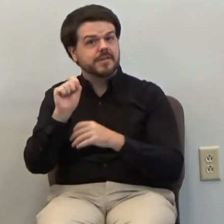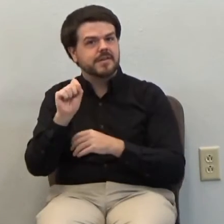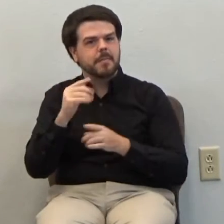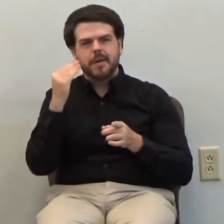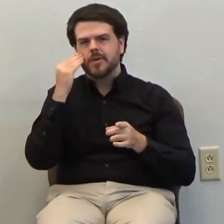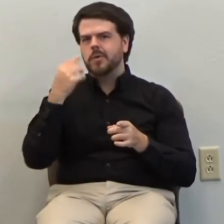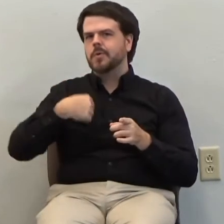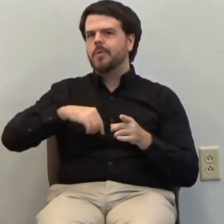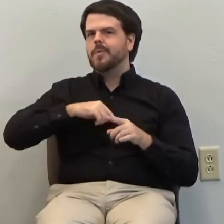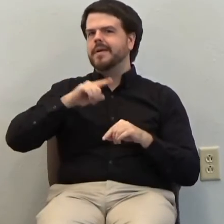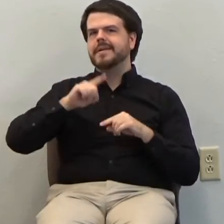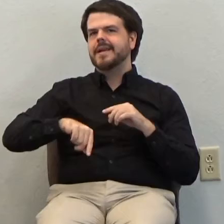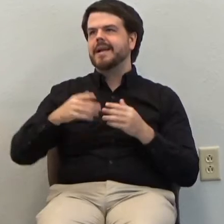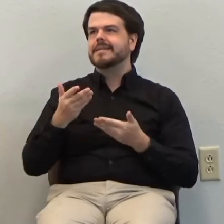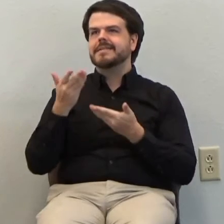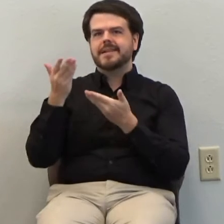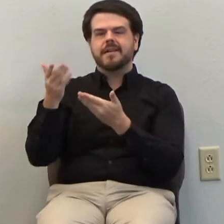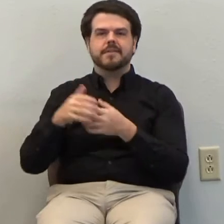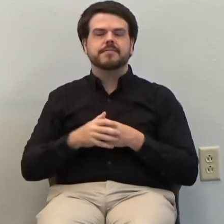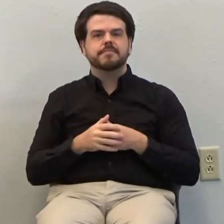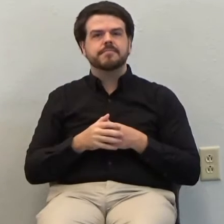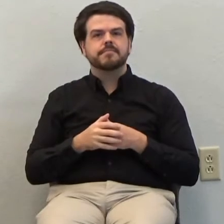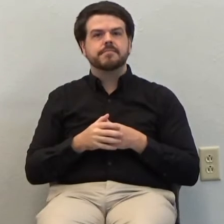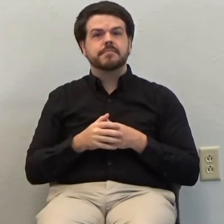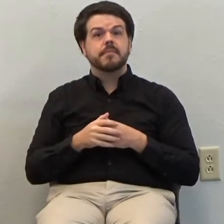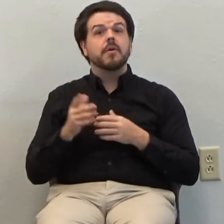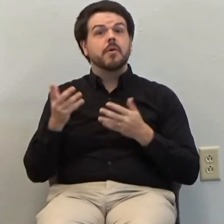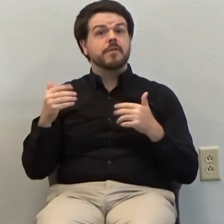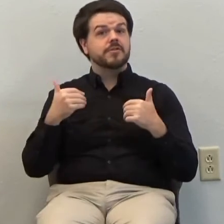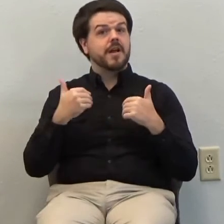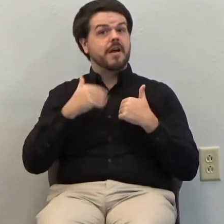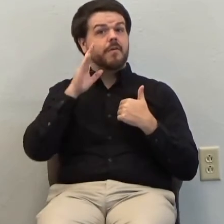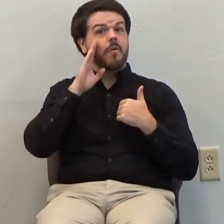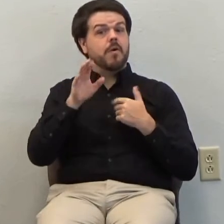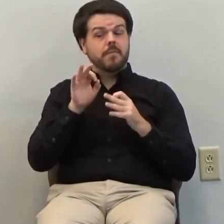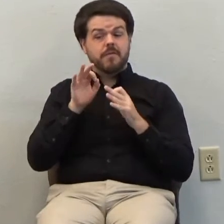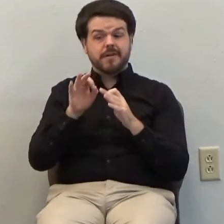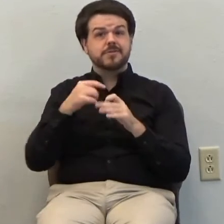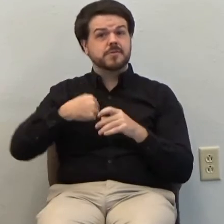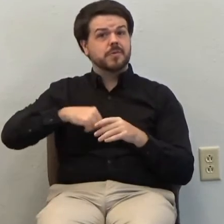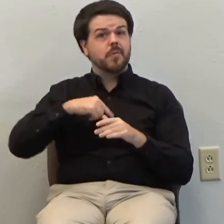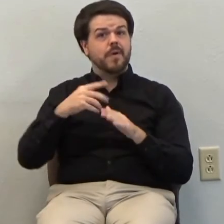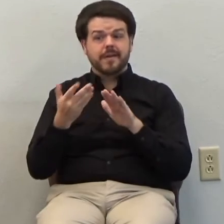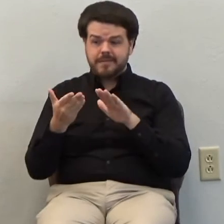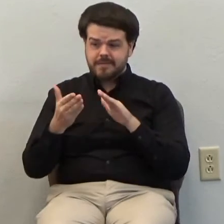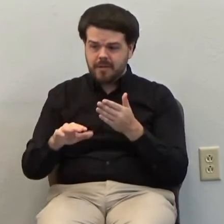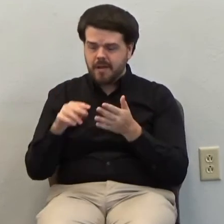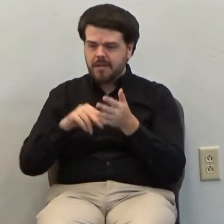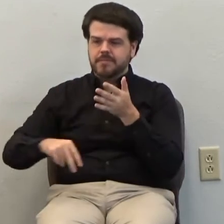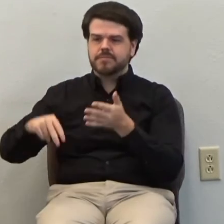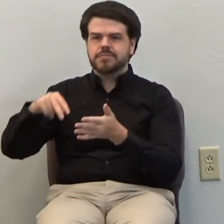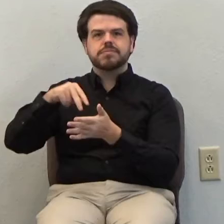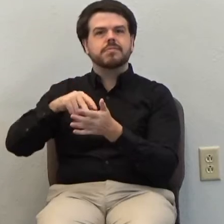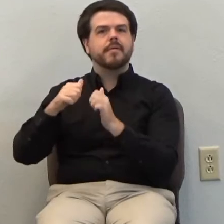You know what? We will give it when our bodies are raised and we will be perfect for Him